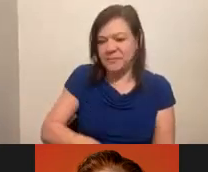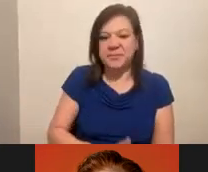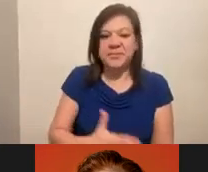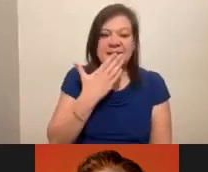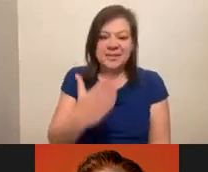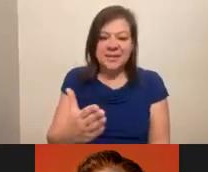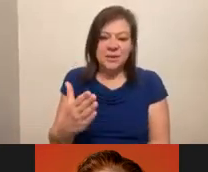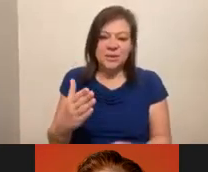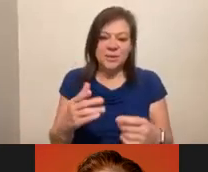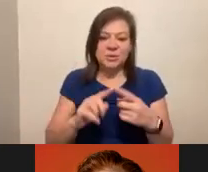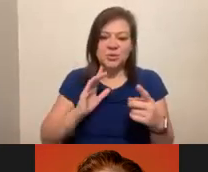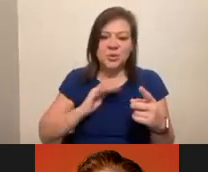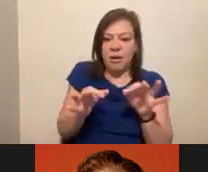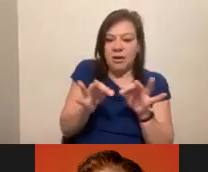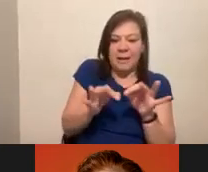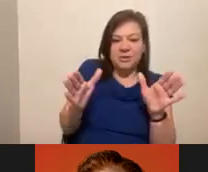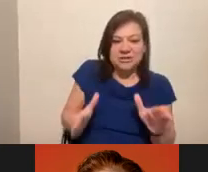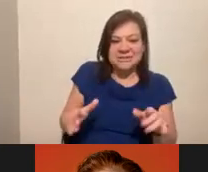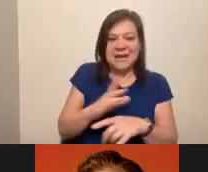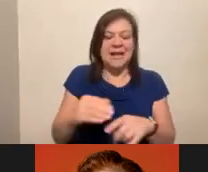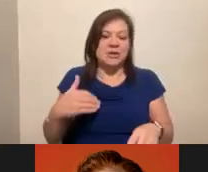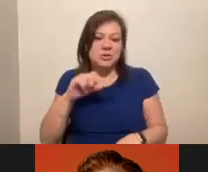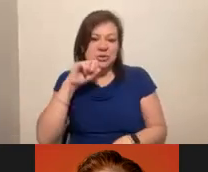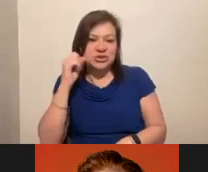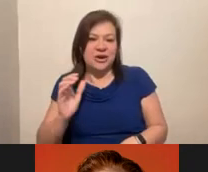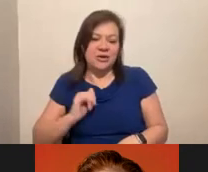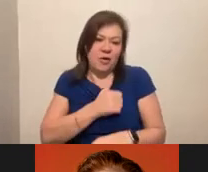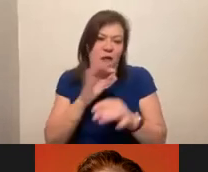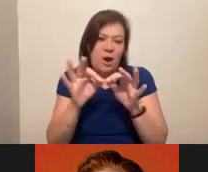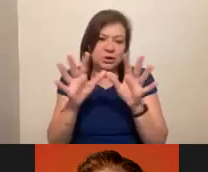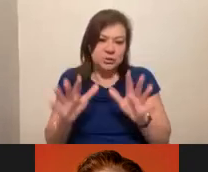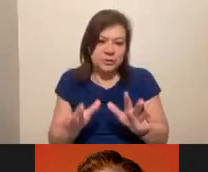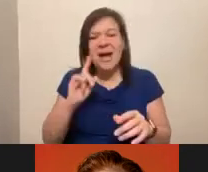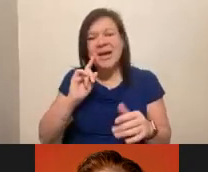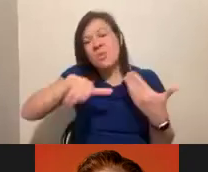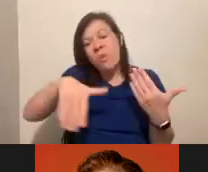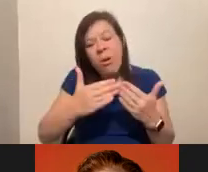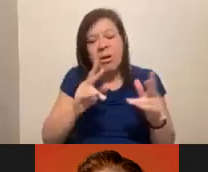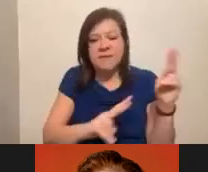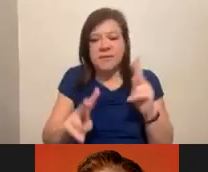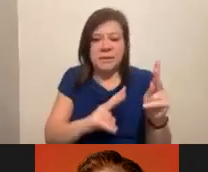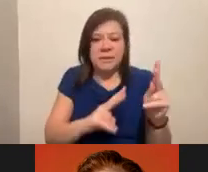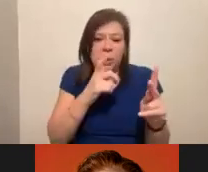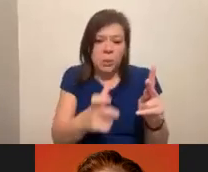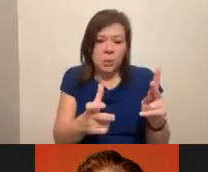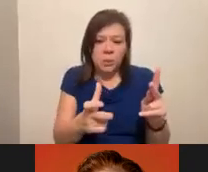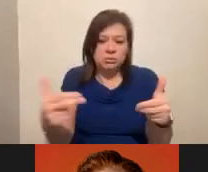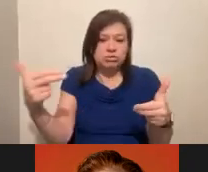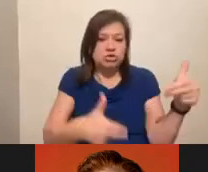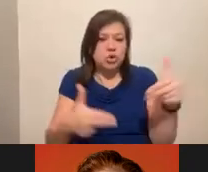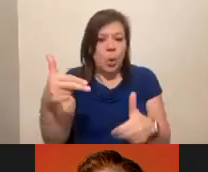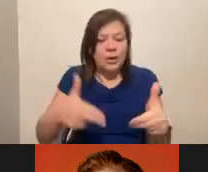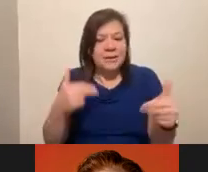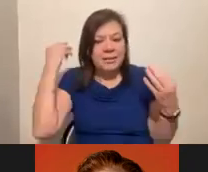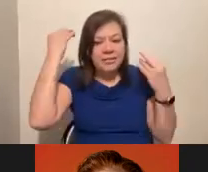our captioner and to Sharon who has been interpreting and all of you who have joined this call thinking